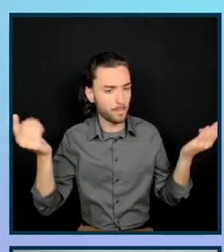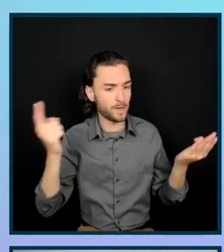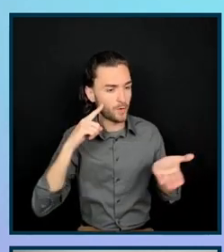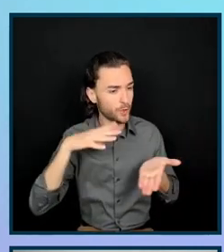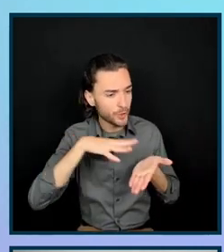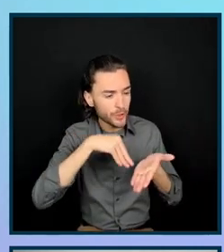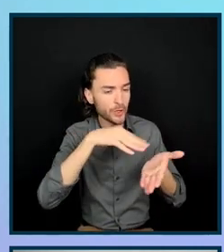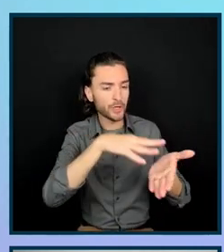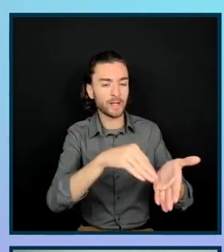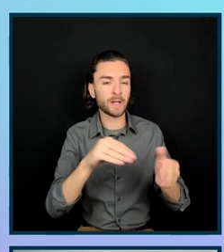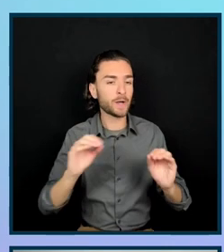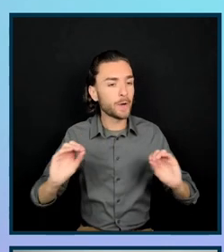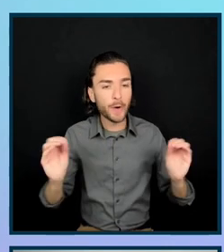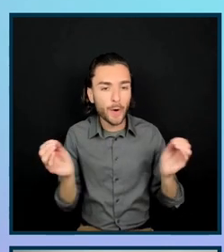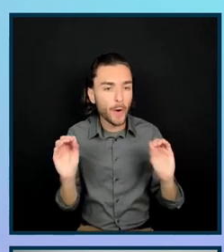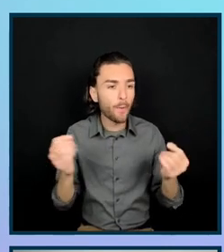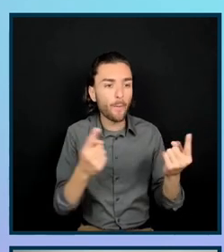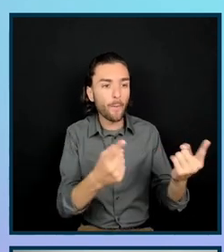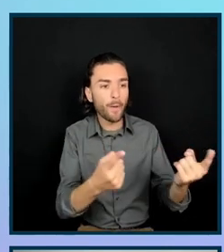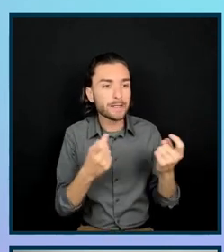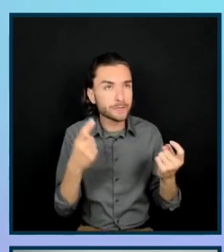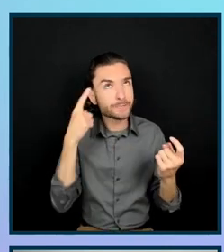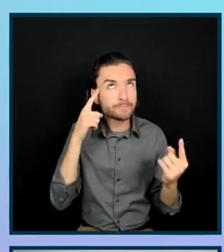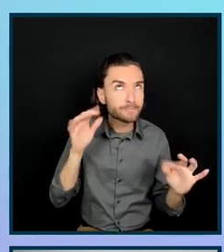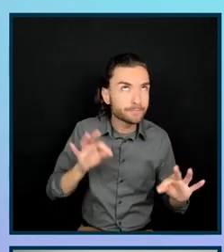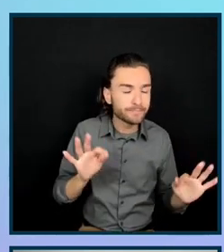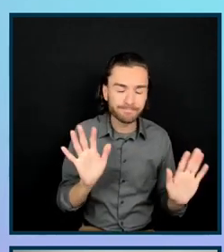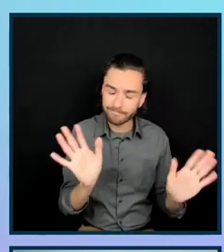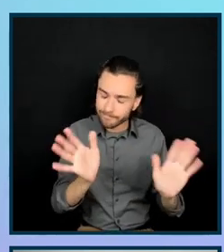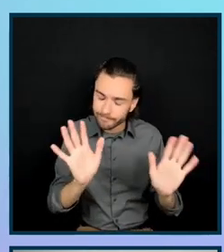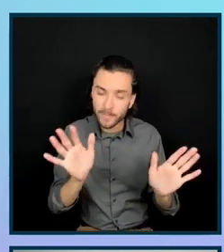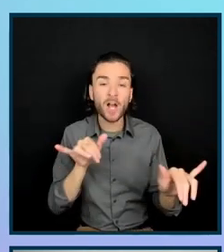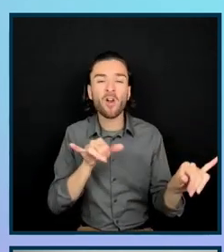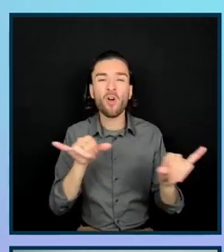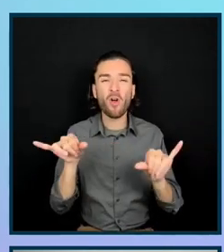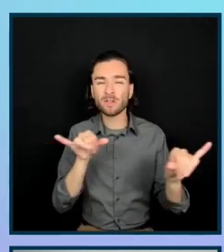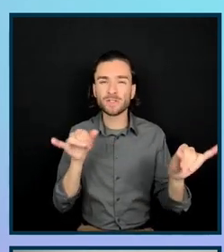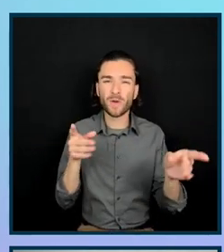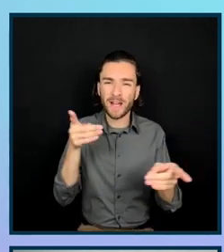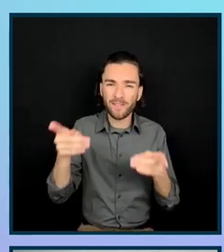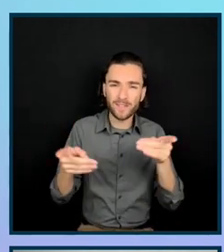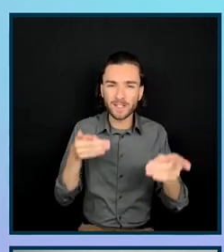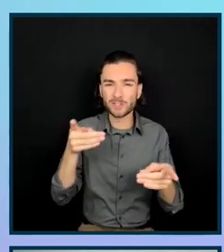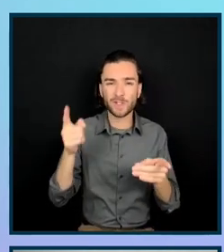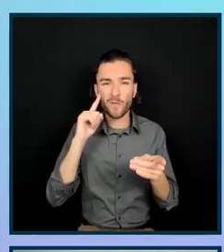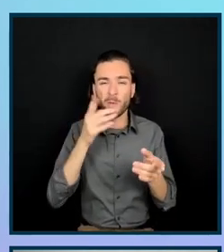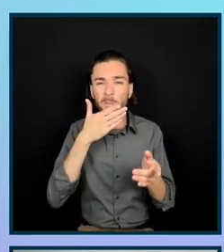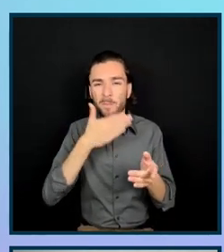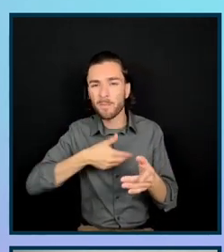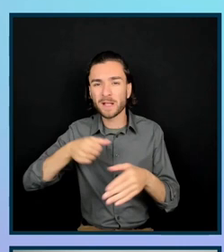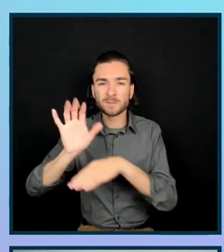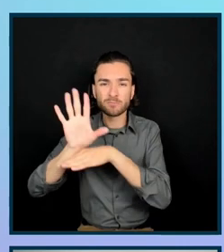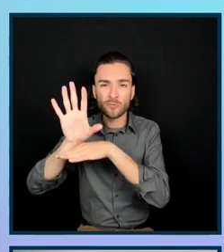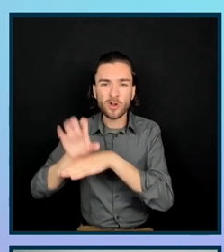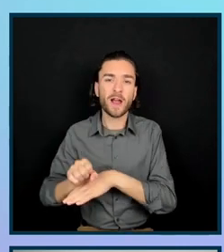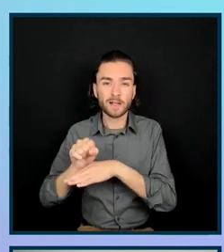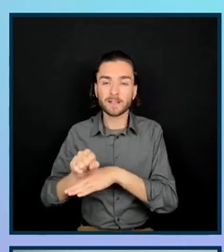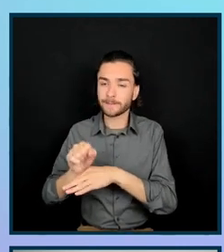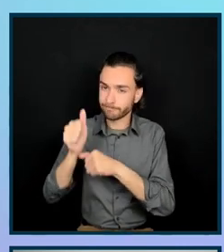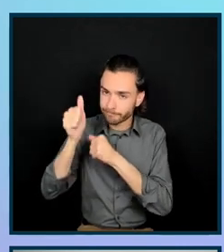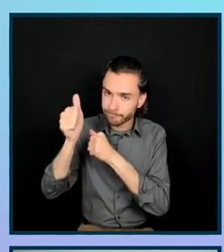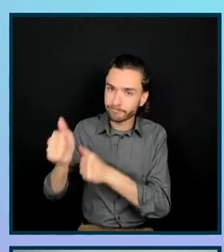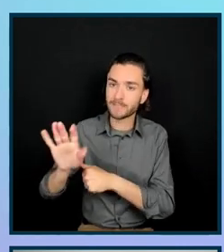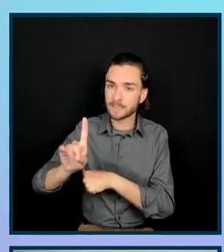also provide a lot of definitions, best practices from the disability community, a high level overview of